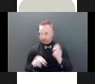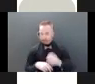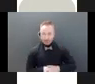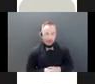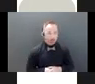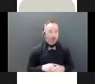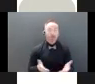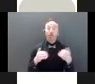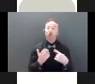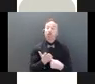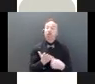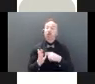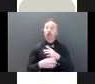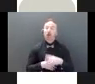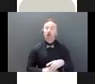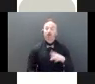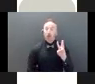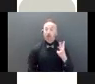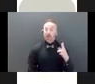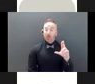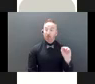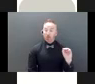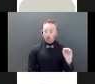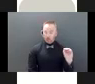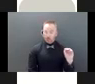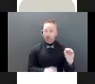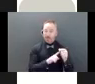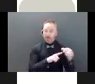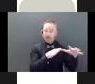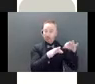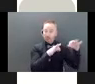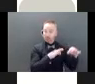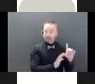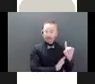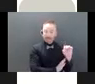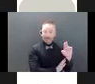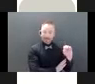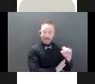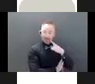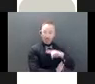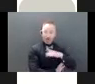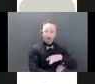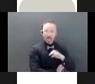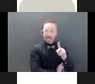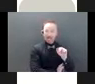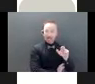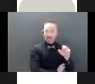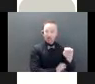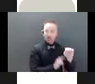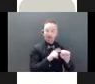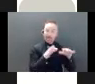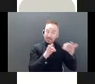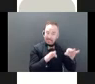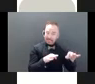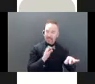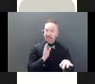look at the World Health Organization as our definition for elder abuse. And as they define it, it's a single repeated act